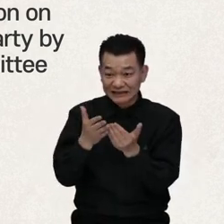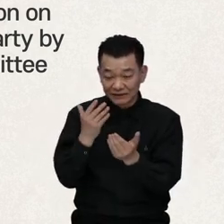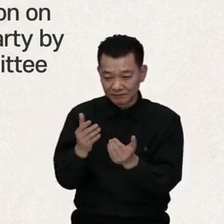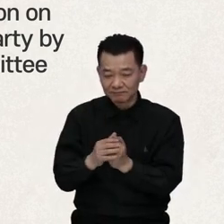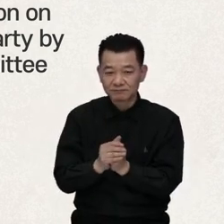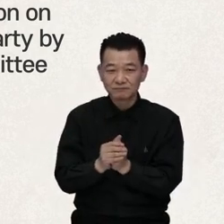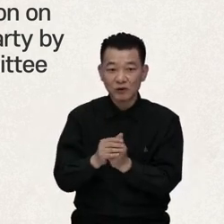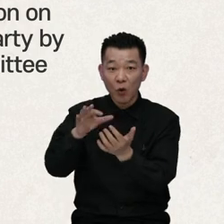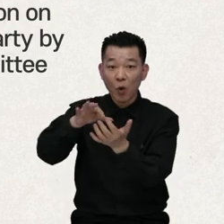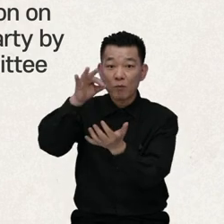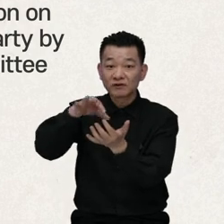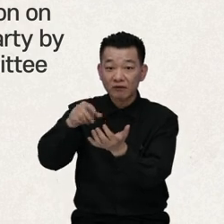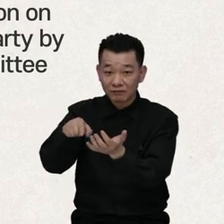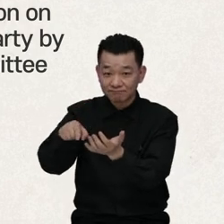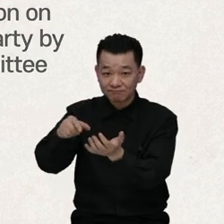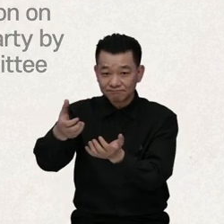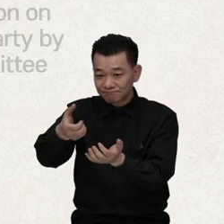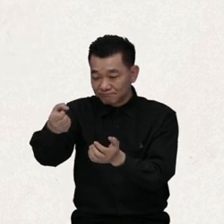in the next lecture.